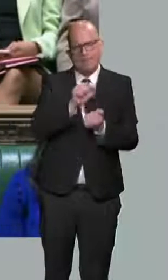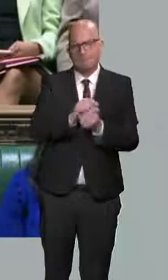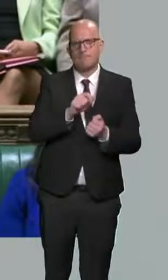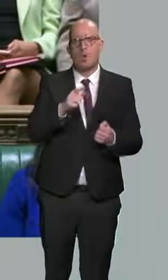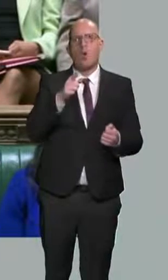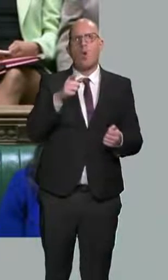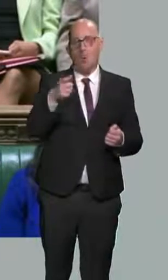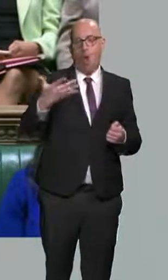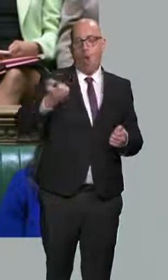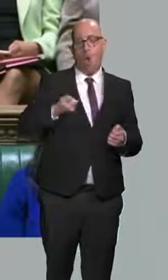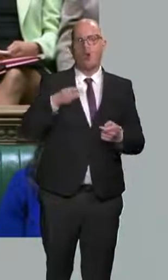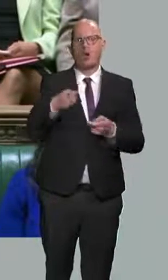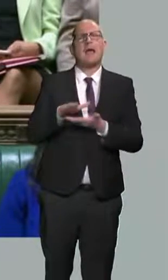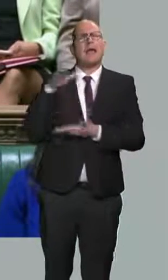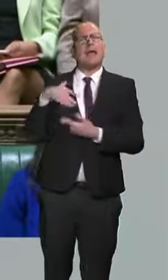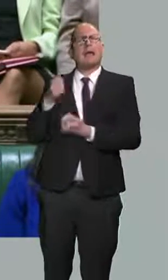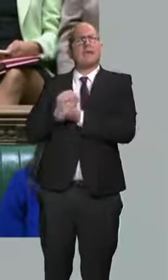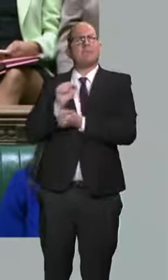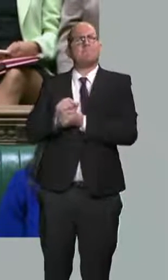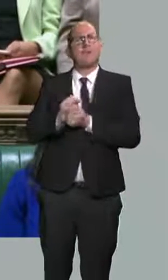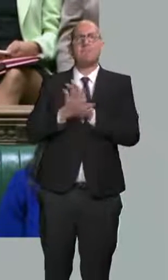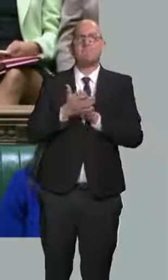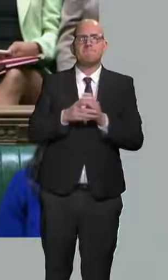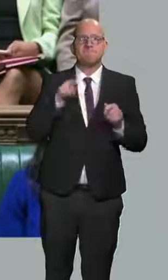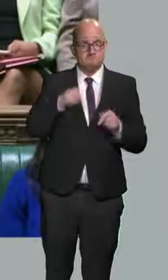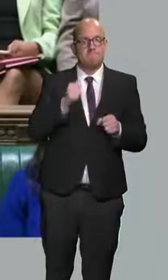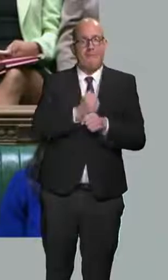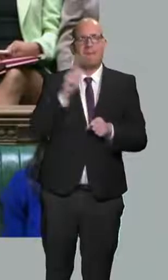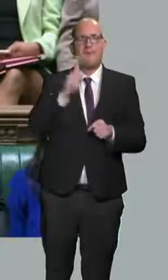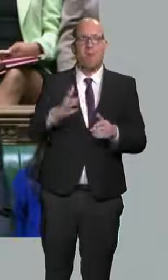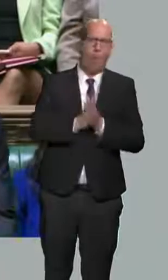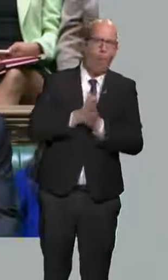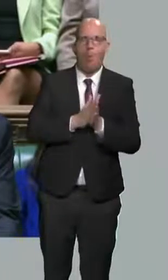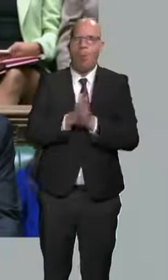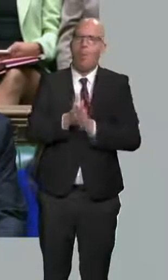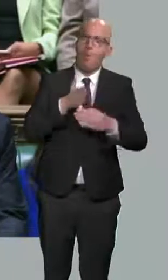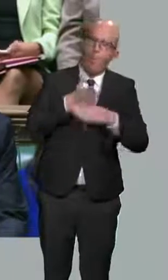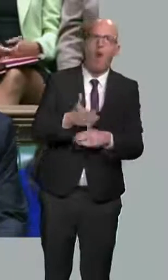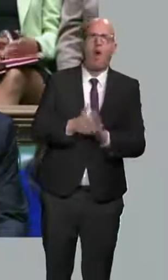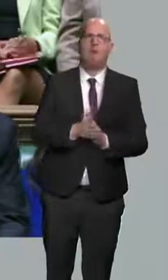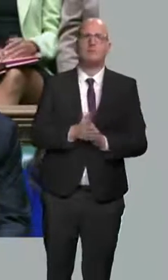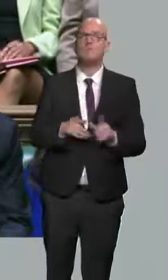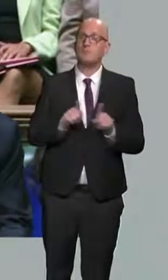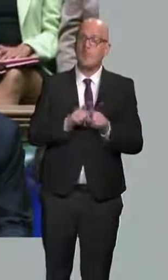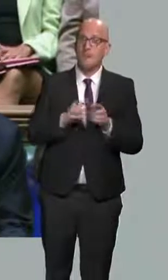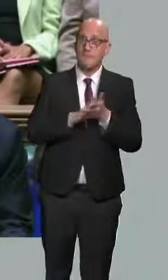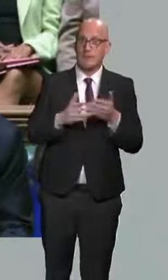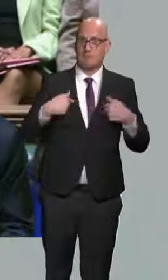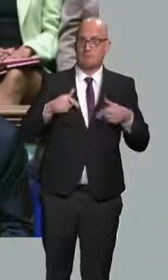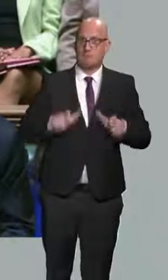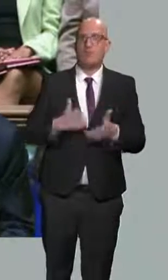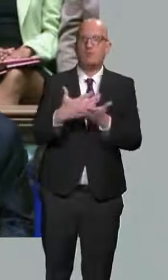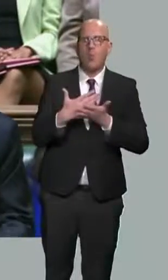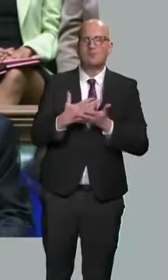is a powerful incentive for people to work hard. It means greater economic security, and we know that